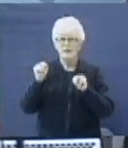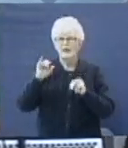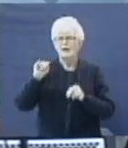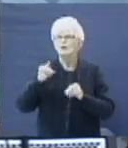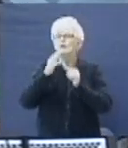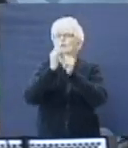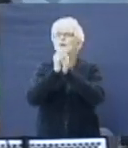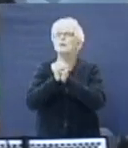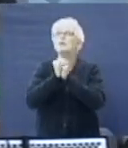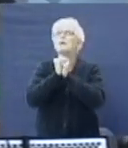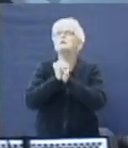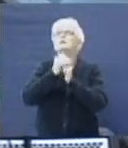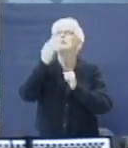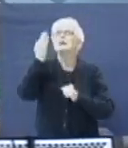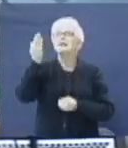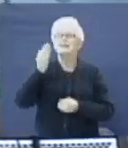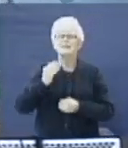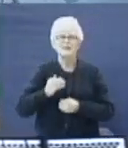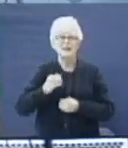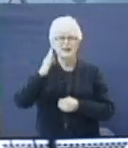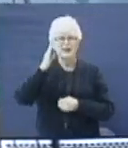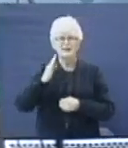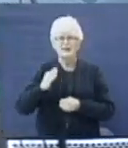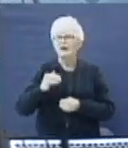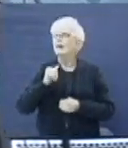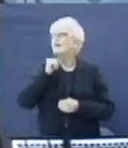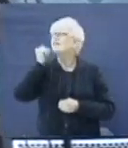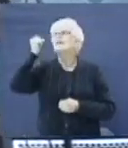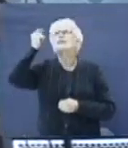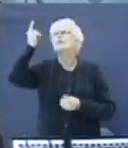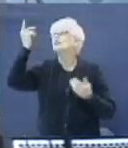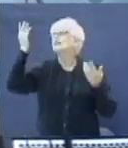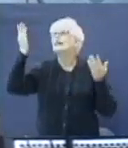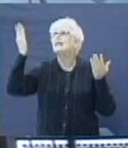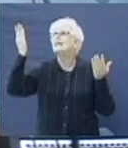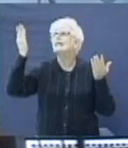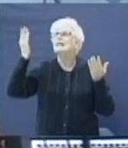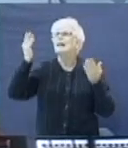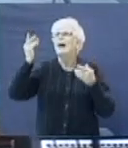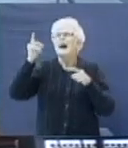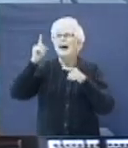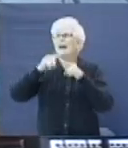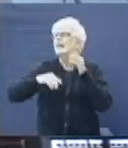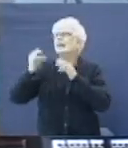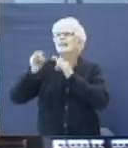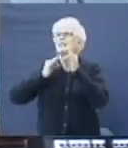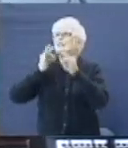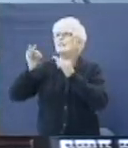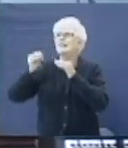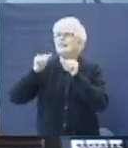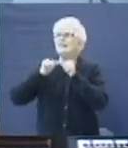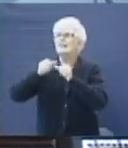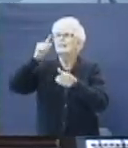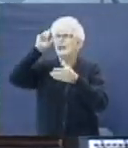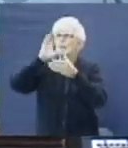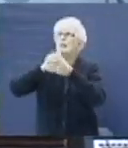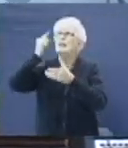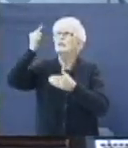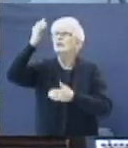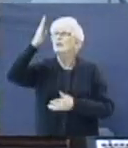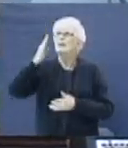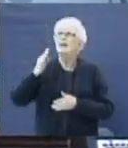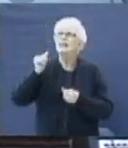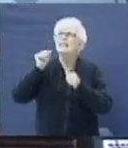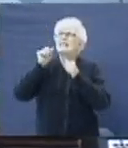I'm just going to worship you. God, though I don't understand it, and I can't explain it, I still believe you,